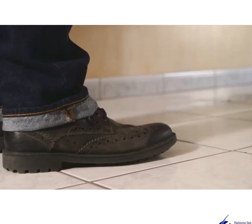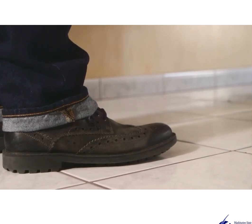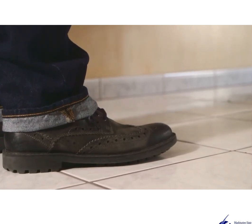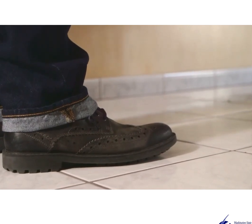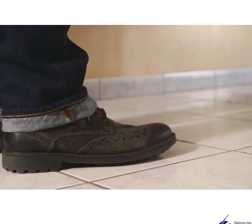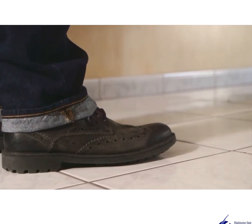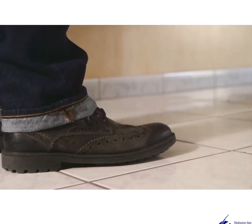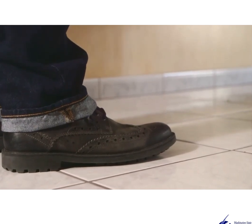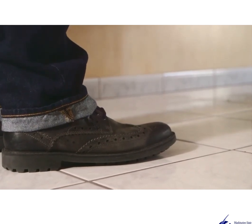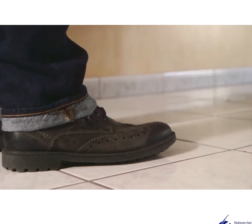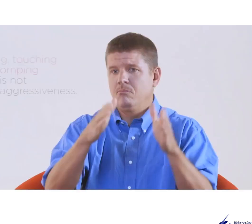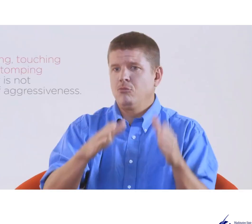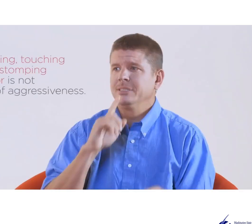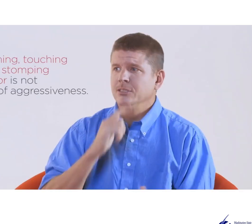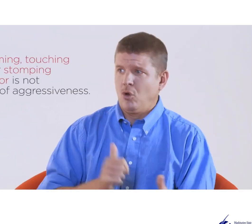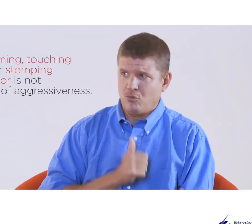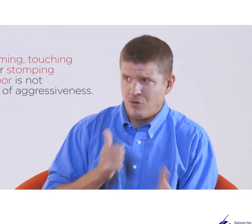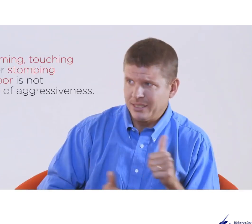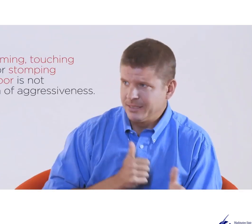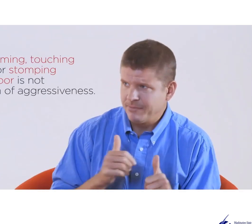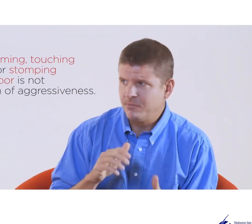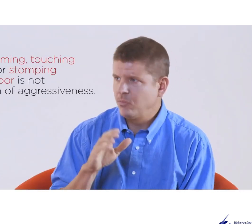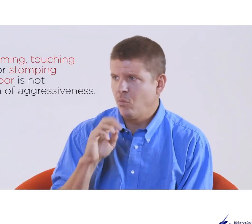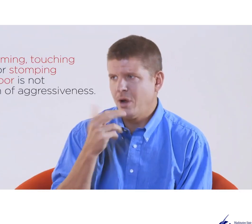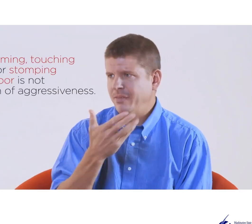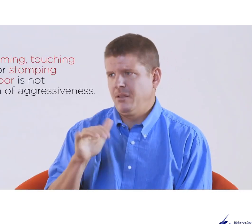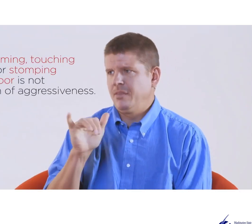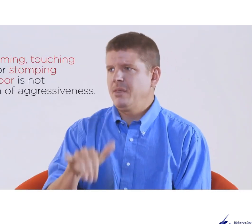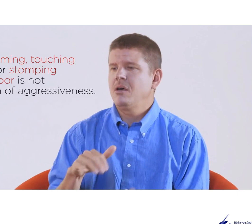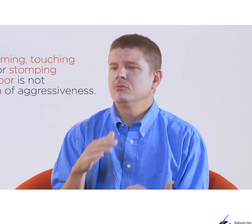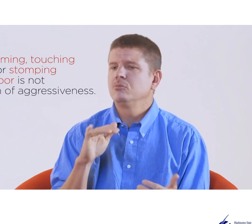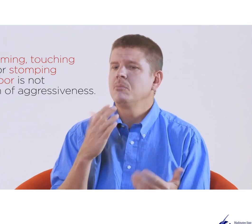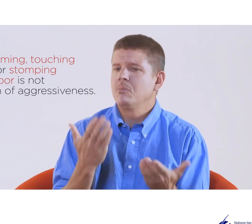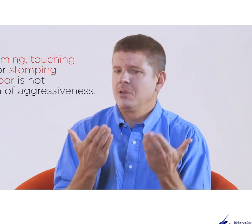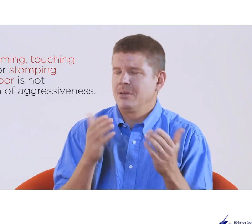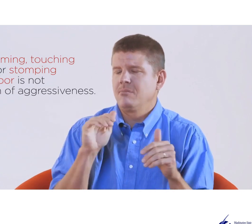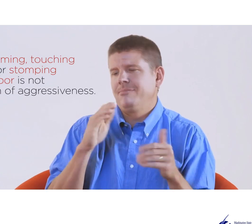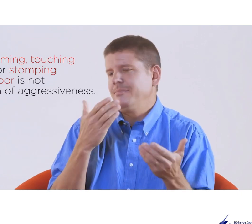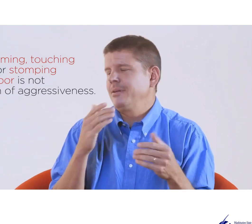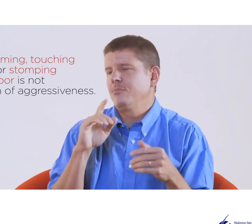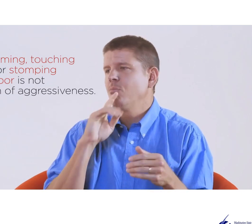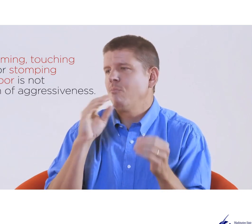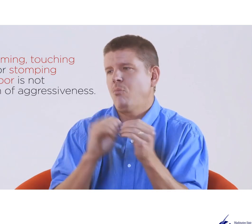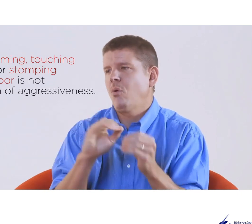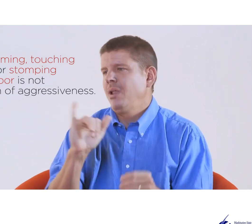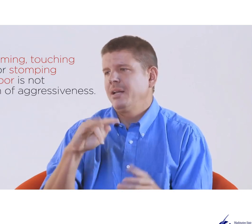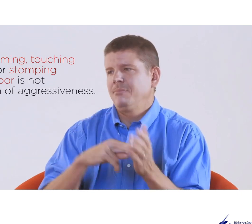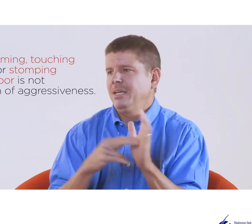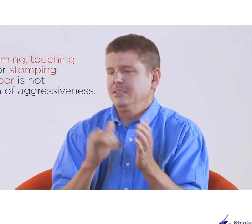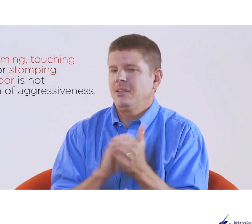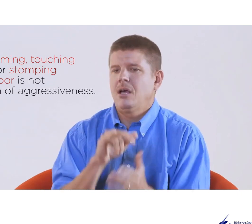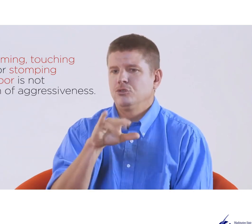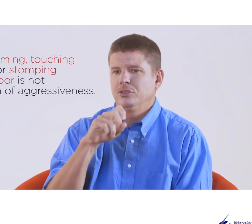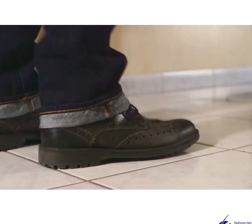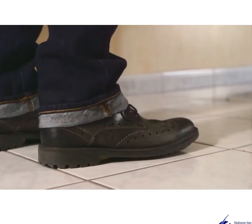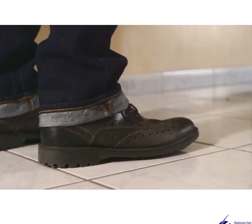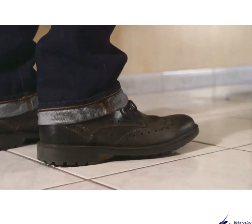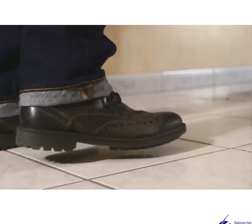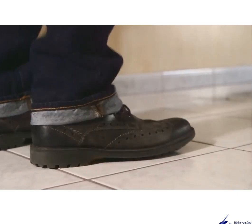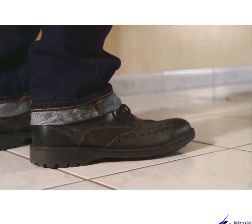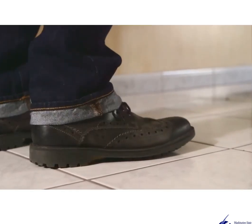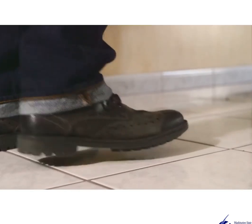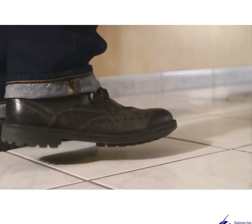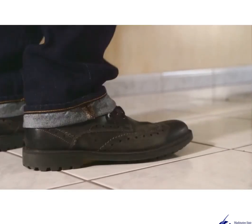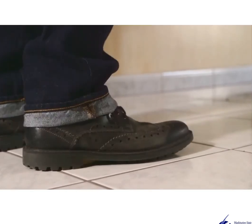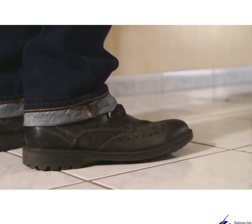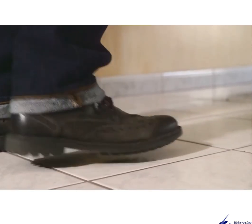attention of a first responder. When that happens, be aware that it doesn't mean that the person is trying to be aggressive or angry or anything like that. It